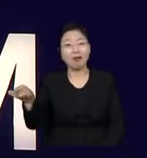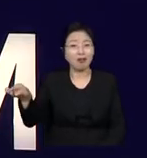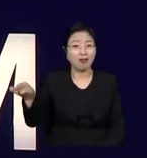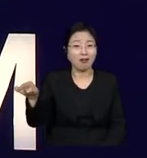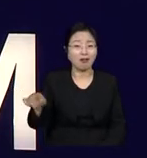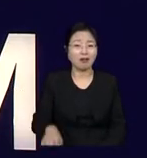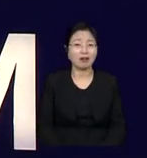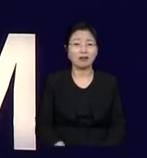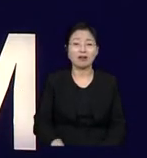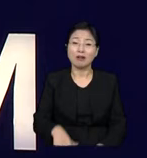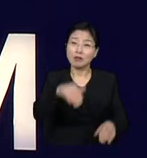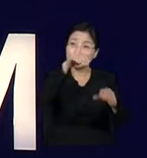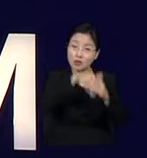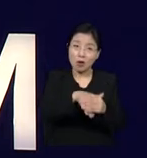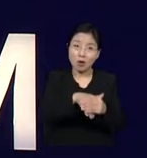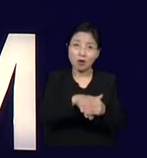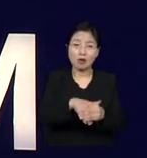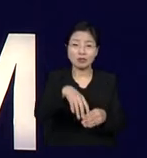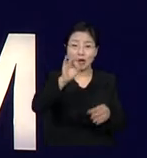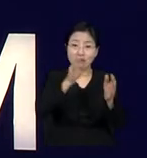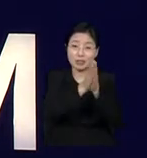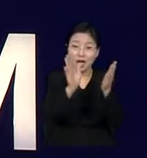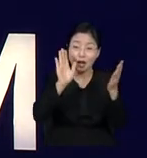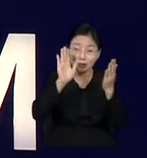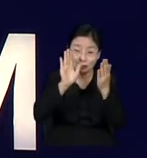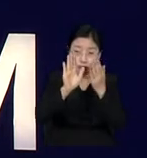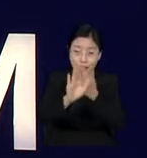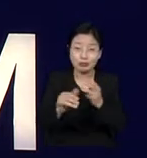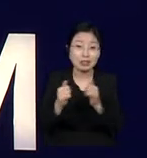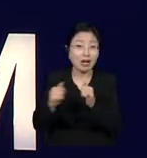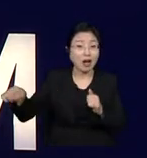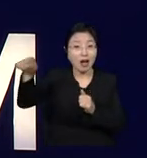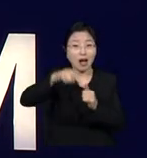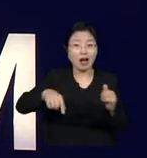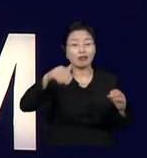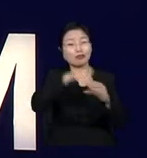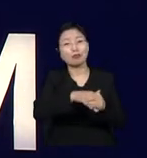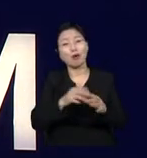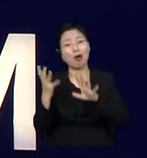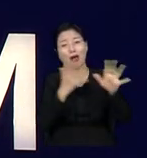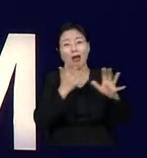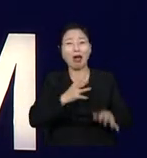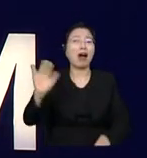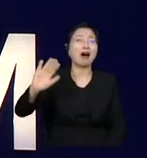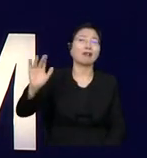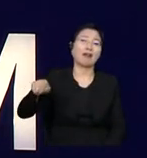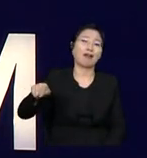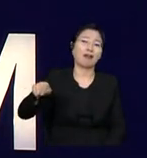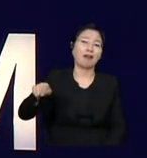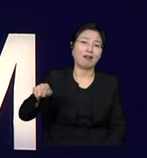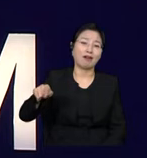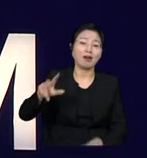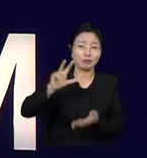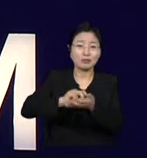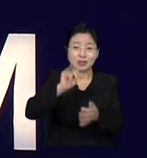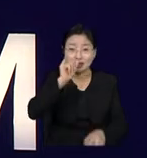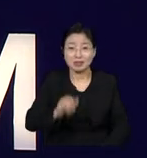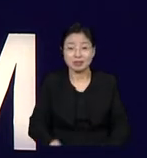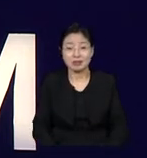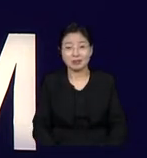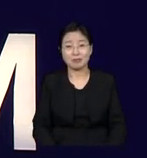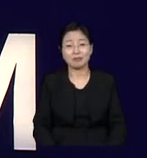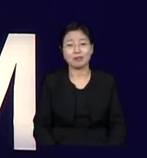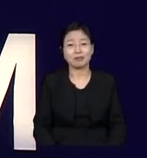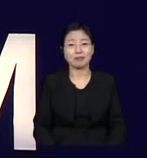participation is going down, confidence is going down, and it's because the rules are being bent. The laws are being